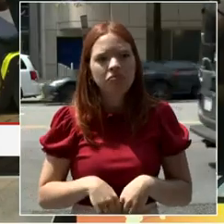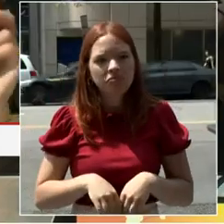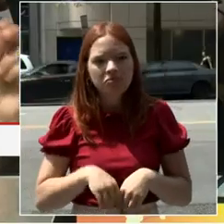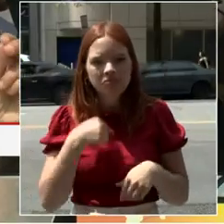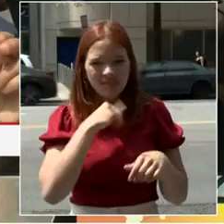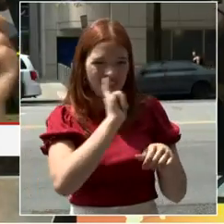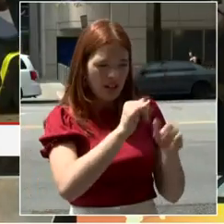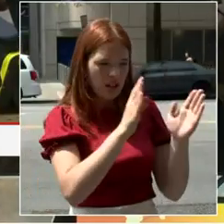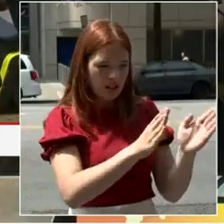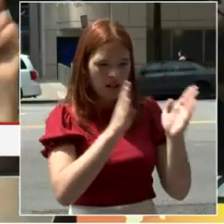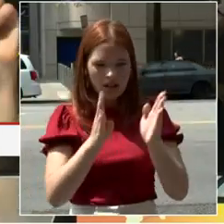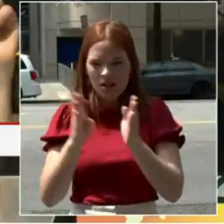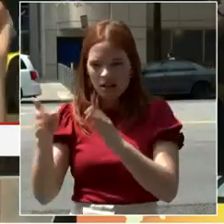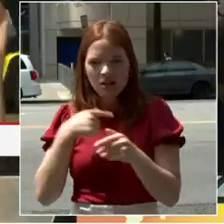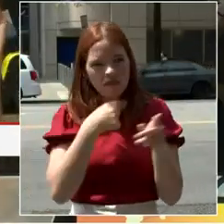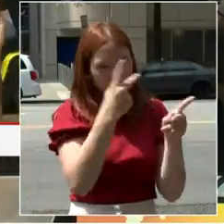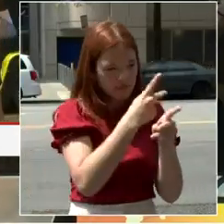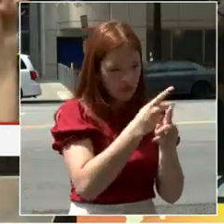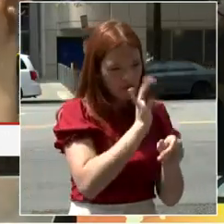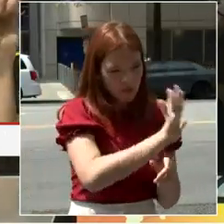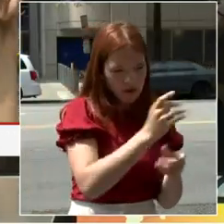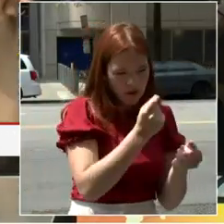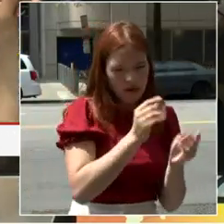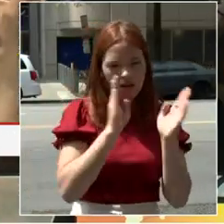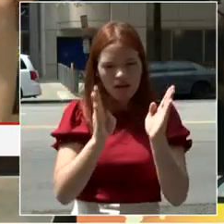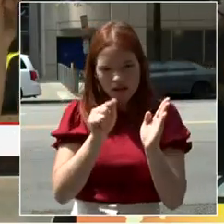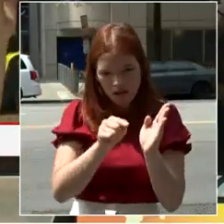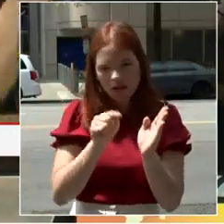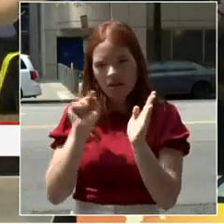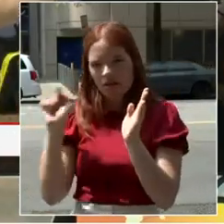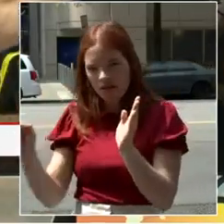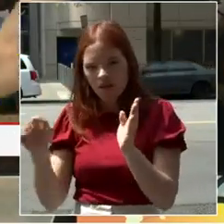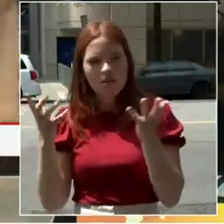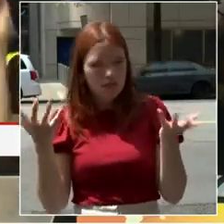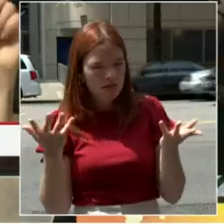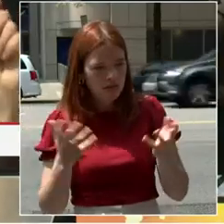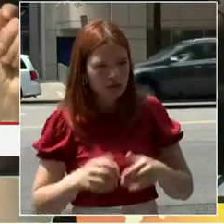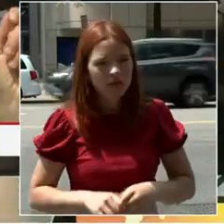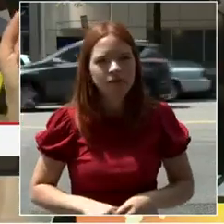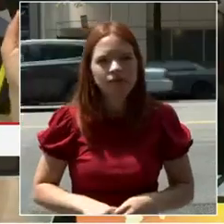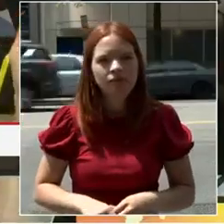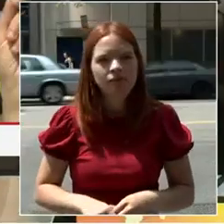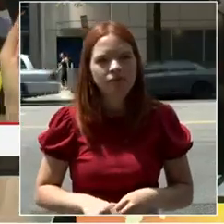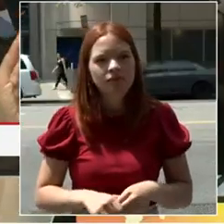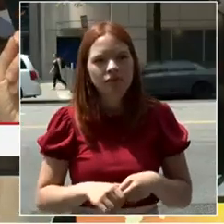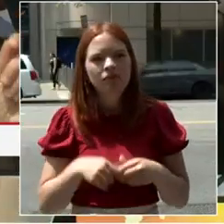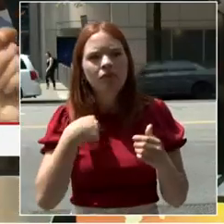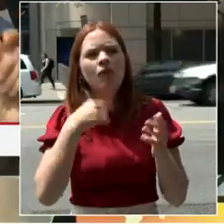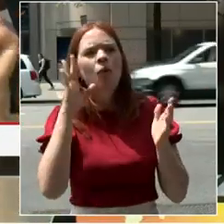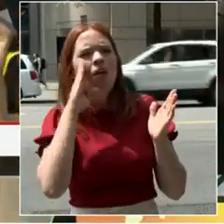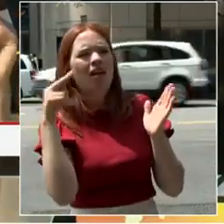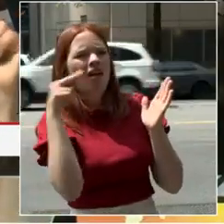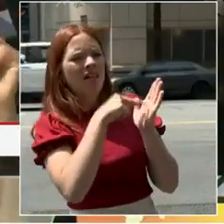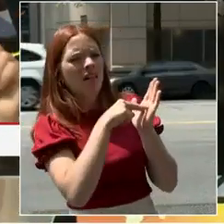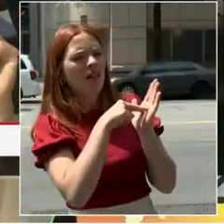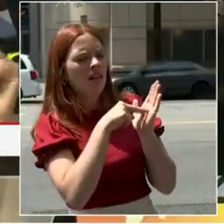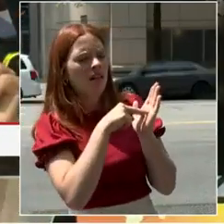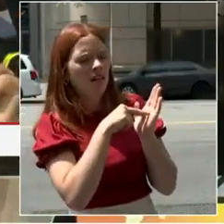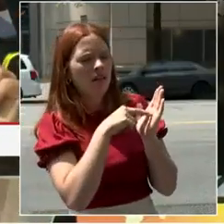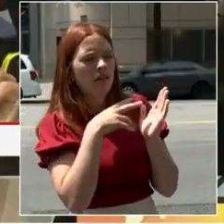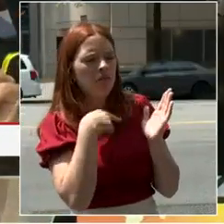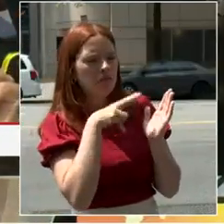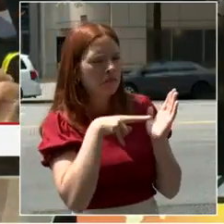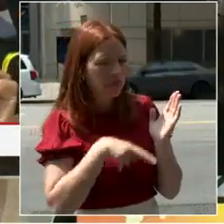We have hired former planning director Andrew Trueblood, there he is, to lead this project following a